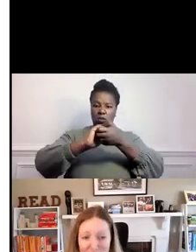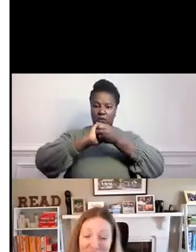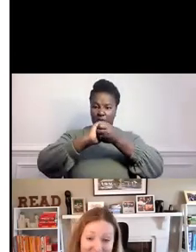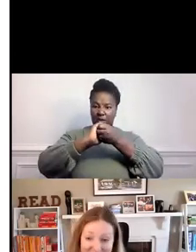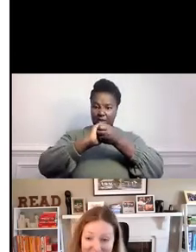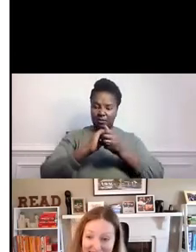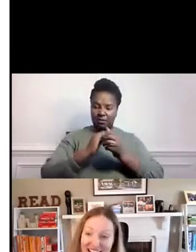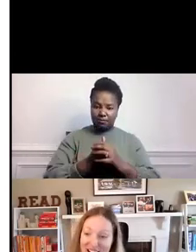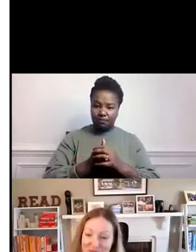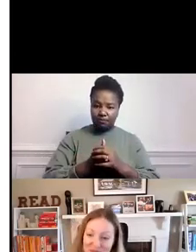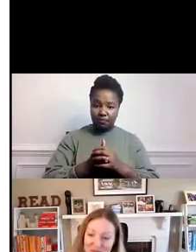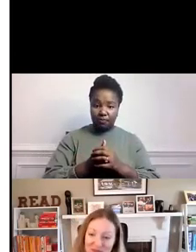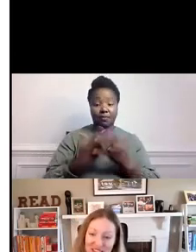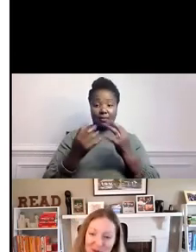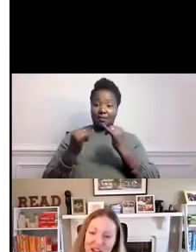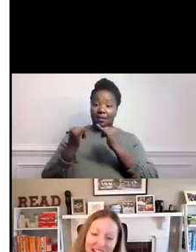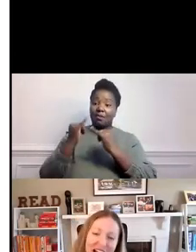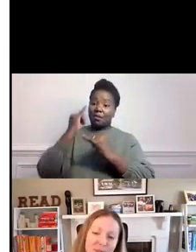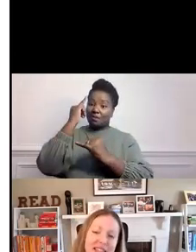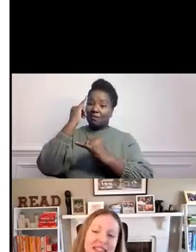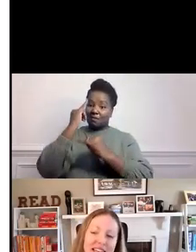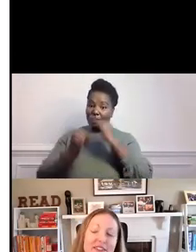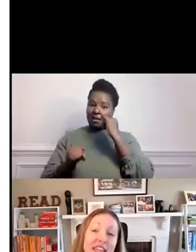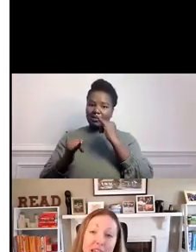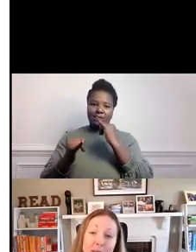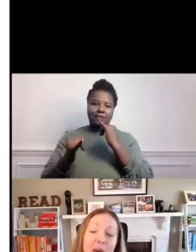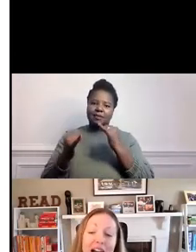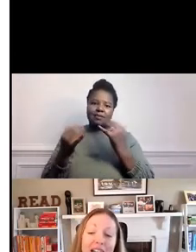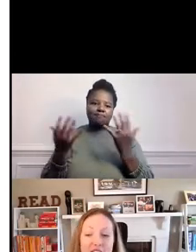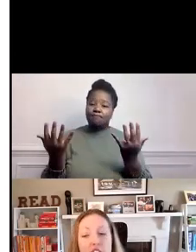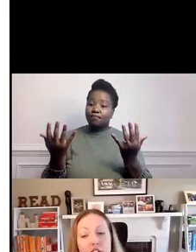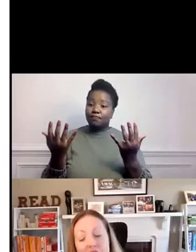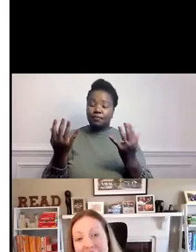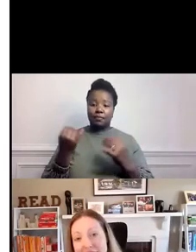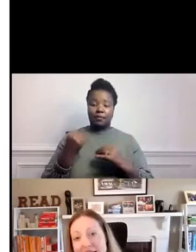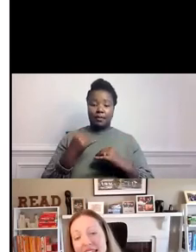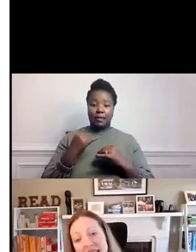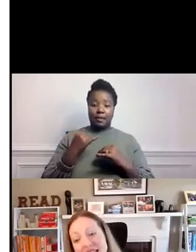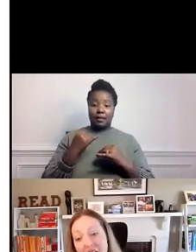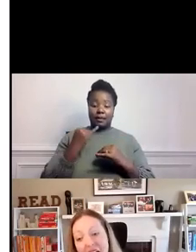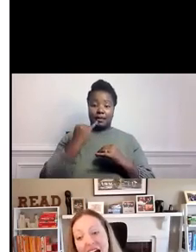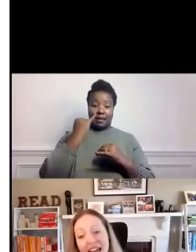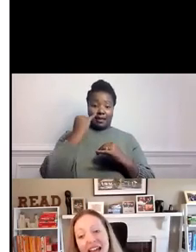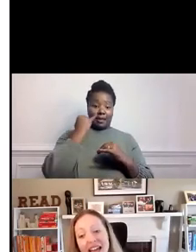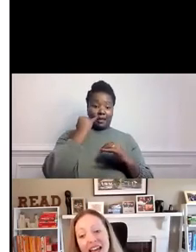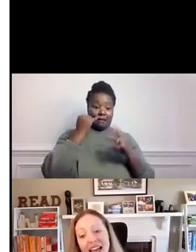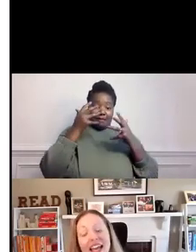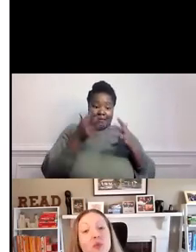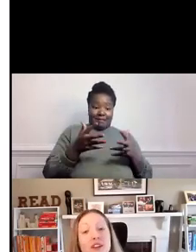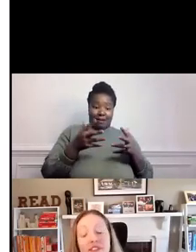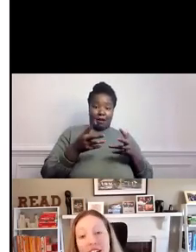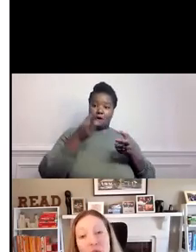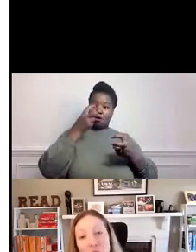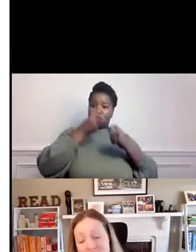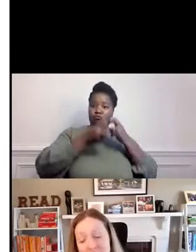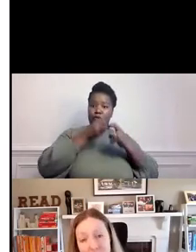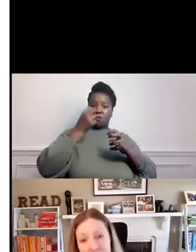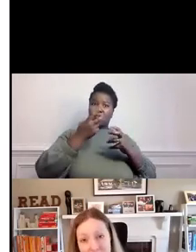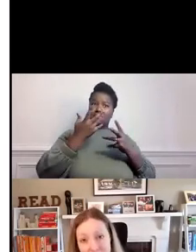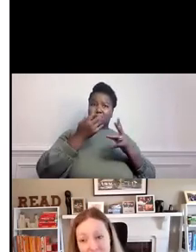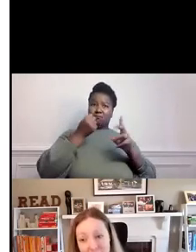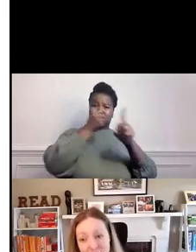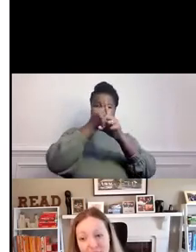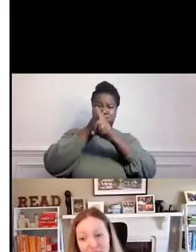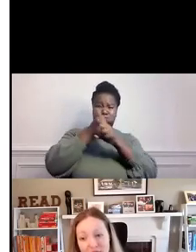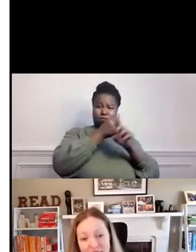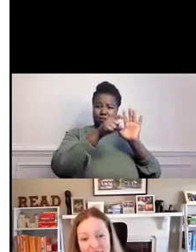So finally, what happens if the impact of the crisis is high and we find ways to